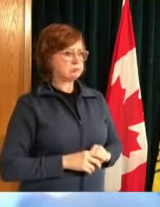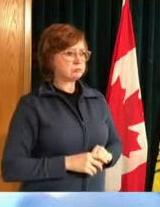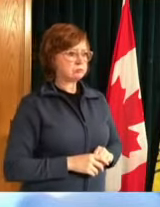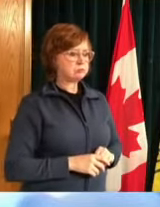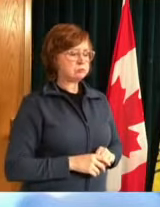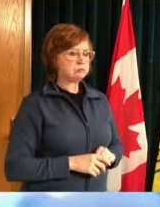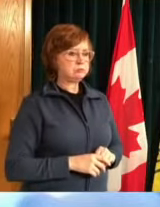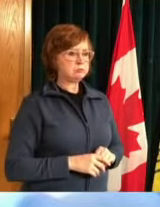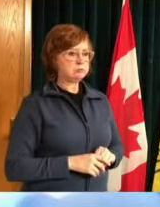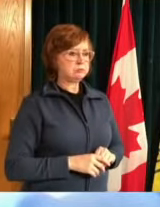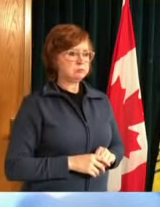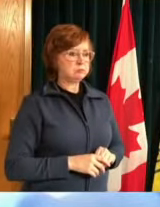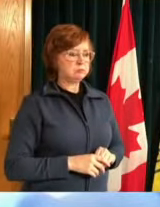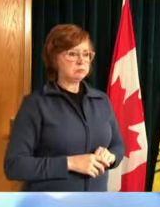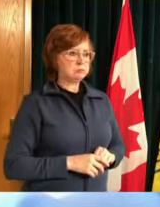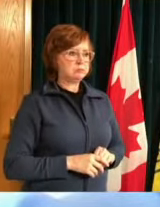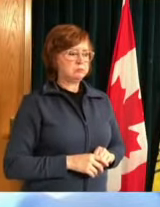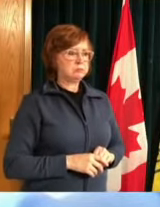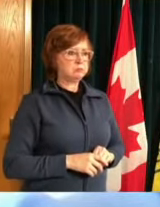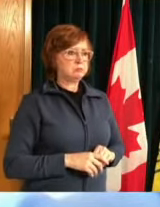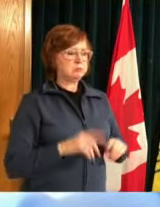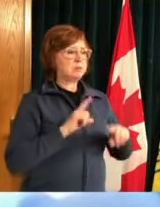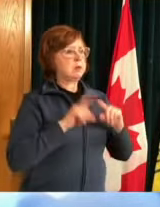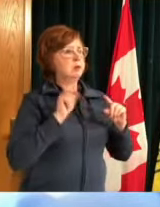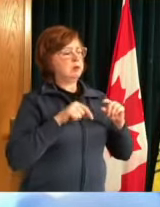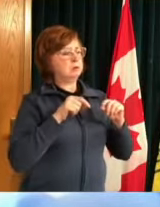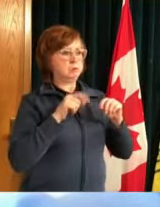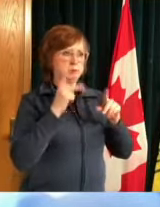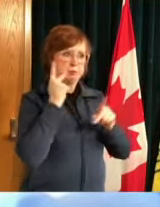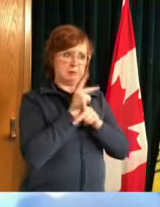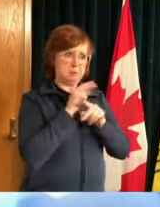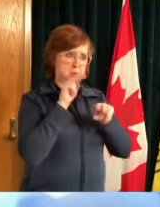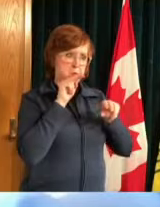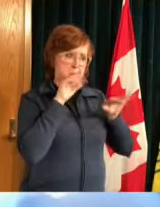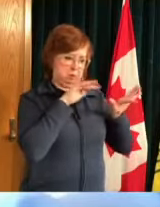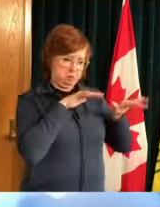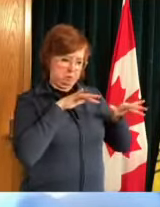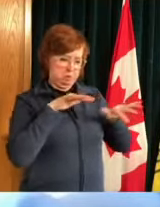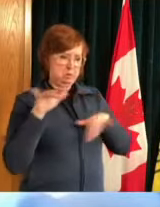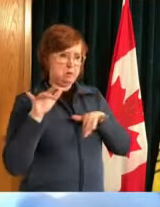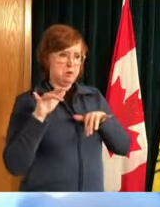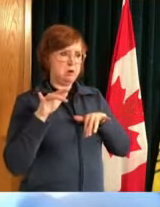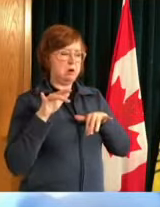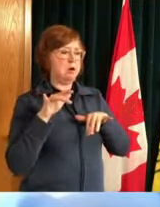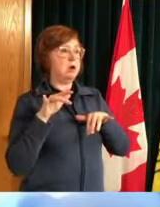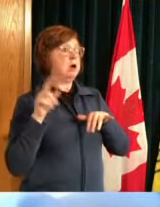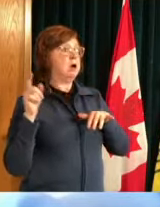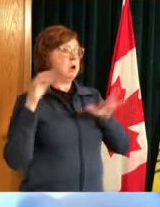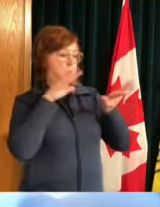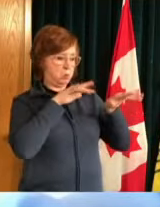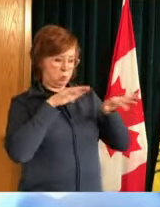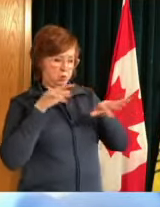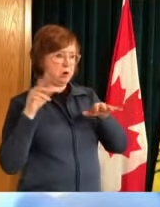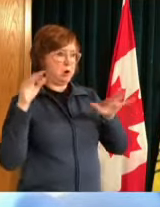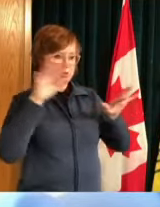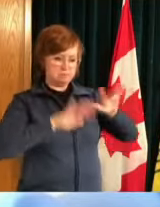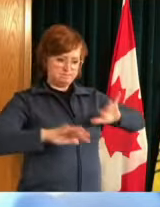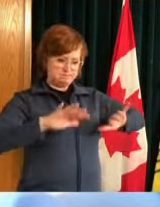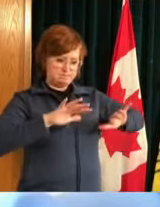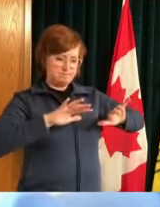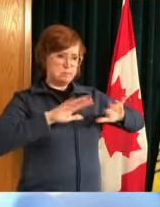especially till such time that we have high vaccination rates and our code case numbers come to very low levels thank you